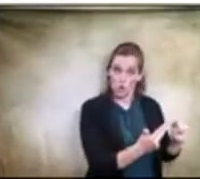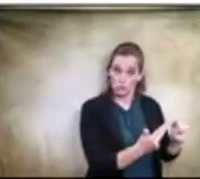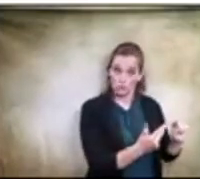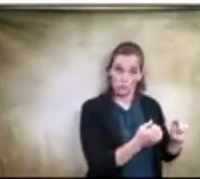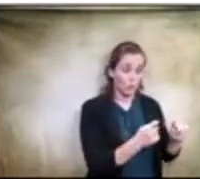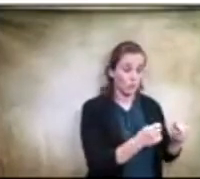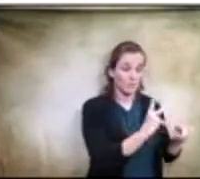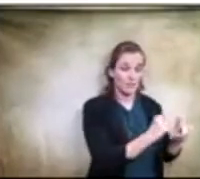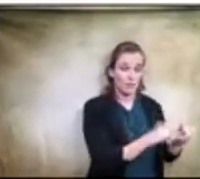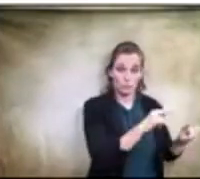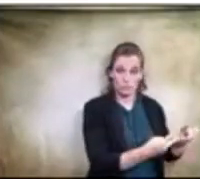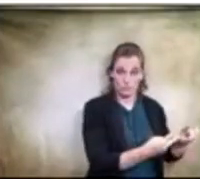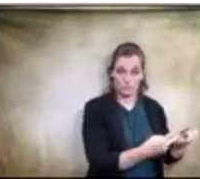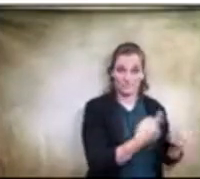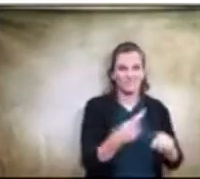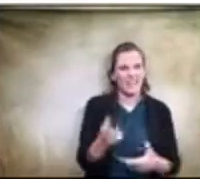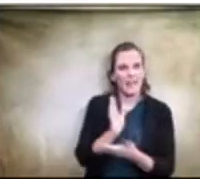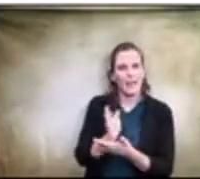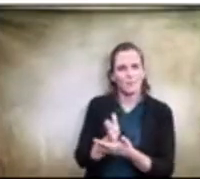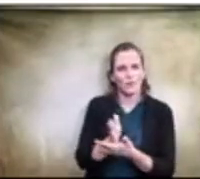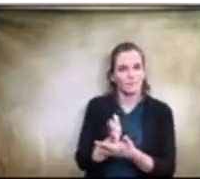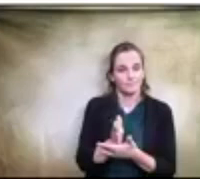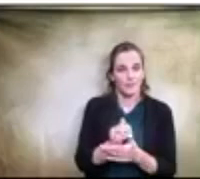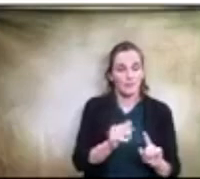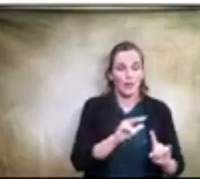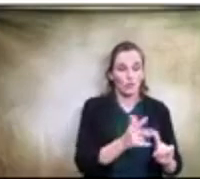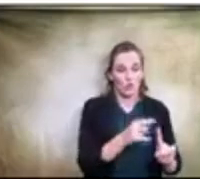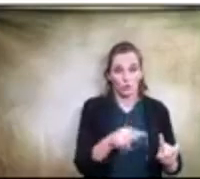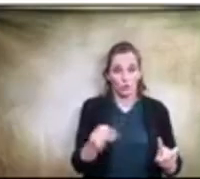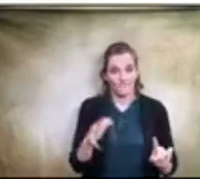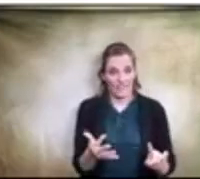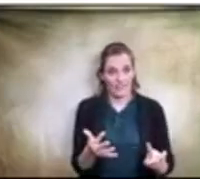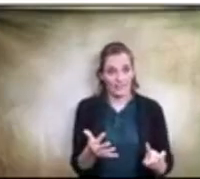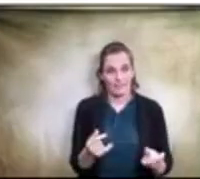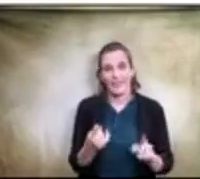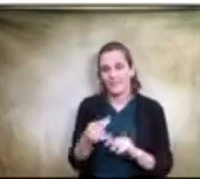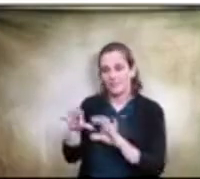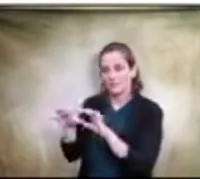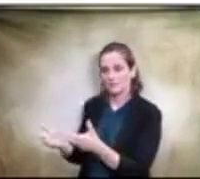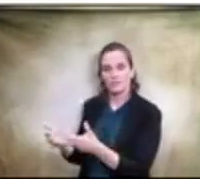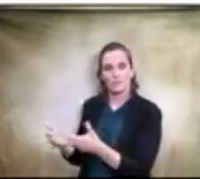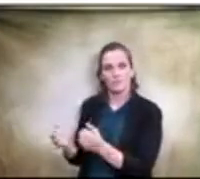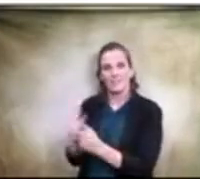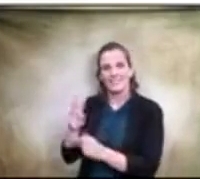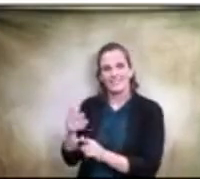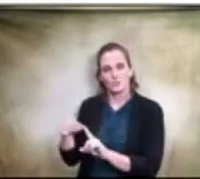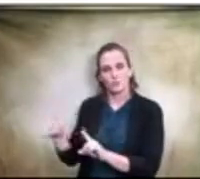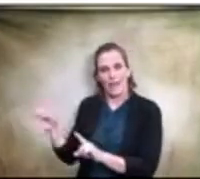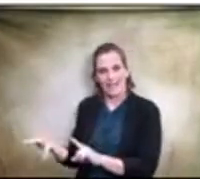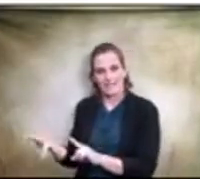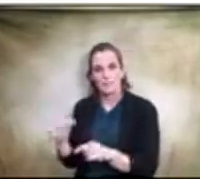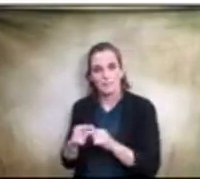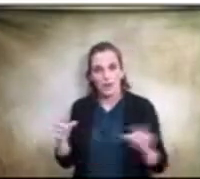intermediate area where you have three through five, and then you have the middle school component six to eight, but they're all still within